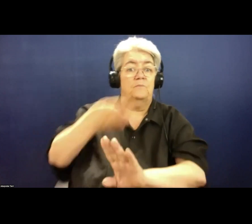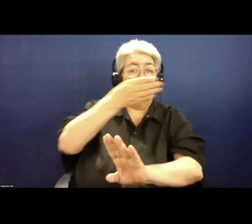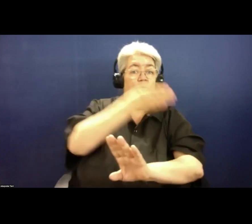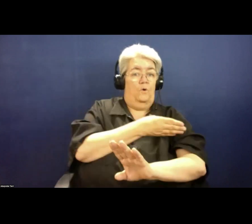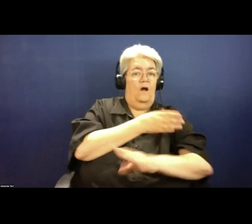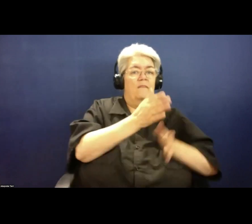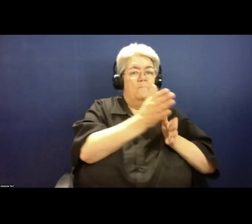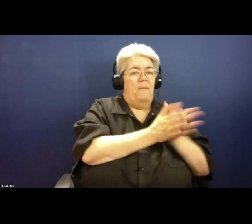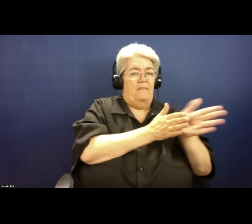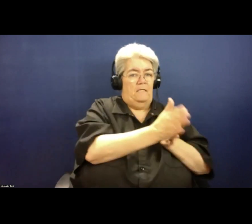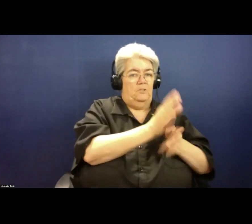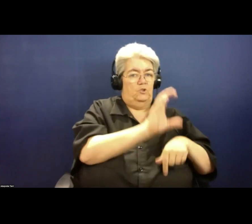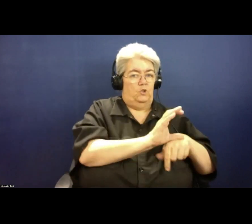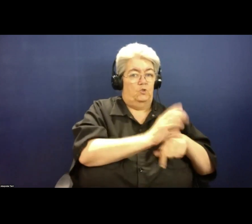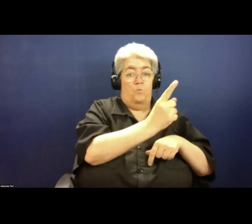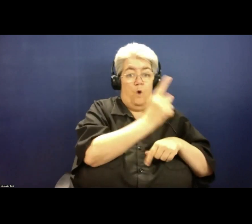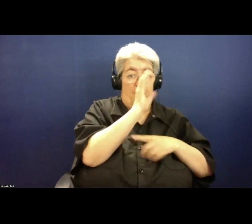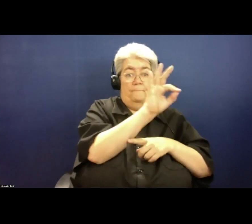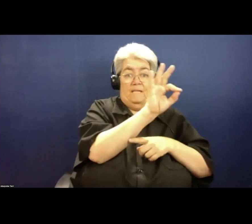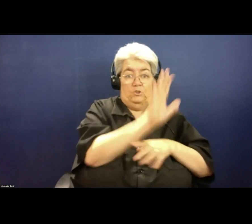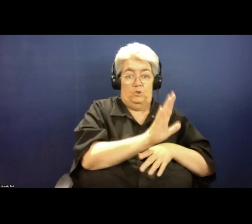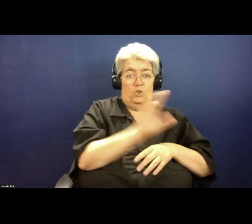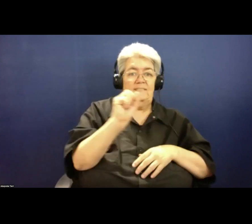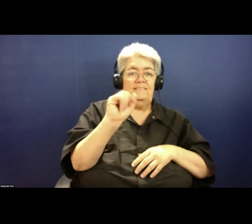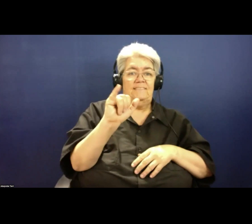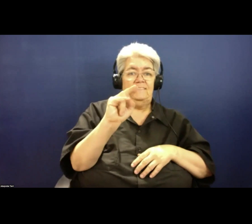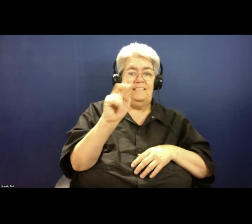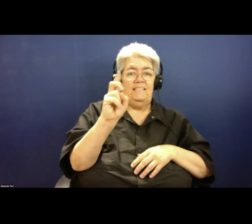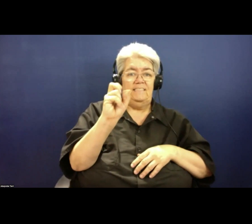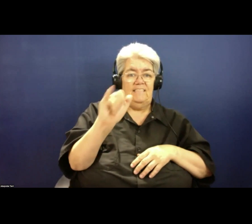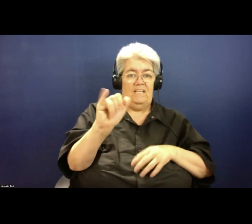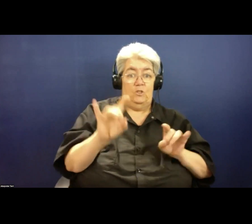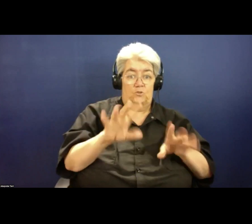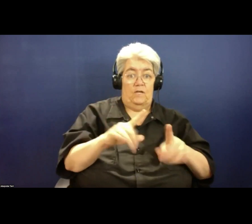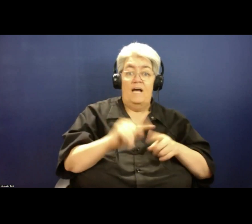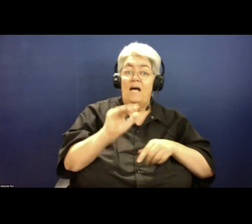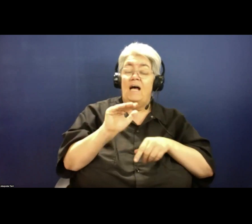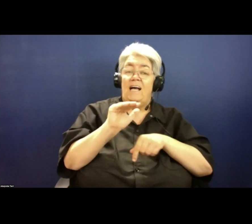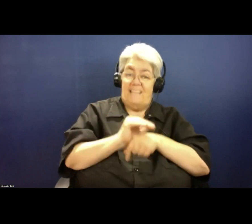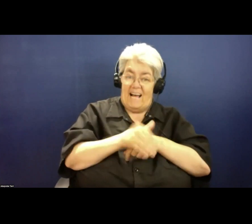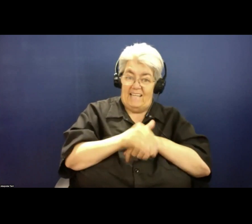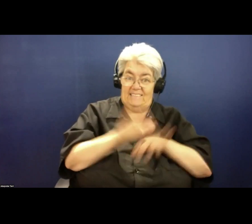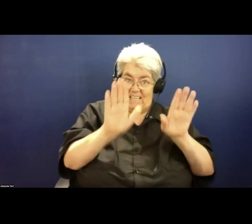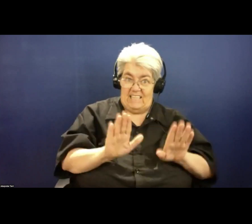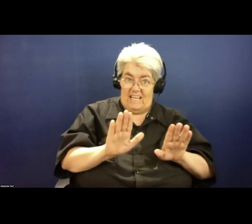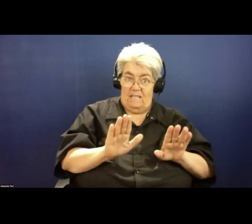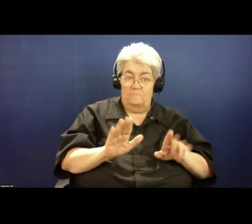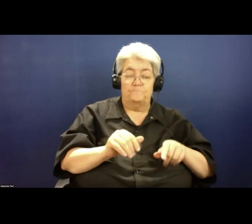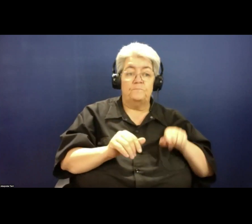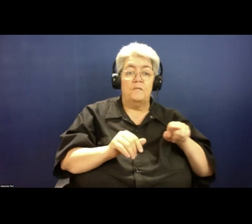church minister in Sydney, Australia, on a Sunday night, received a telephone call at his home.